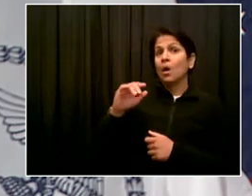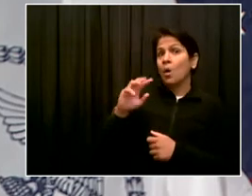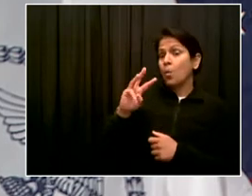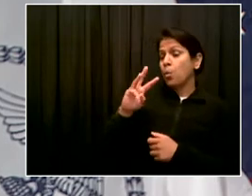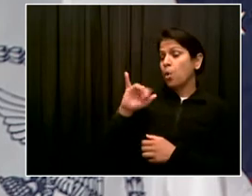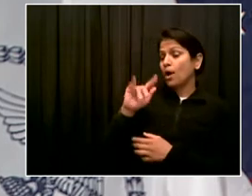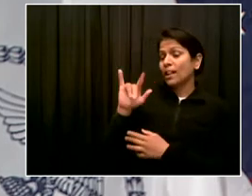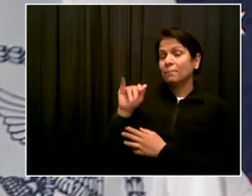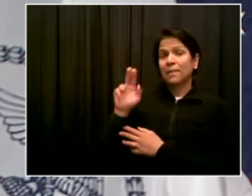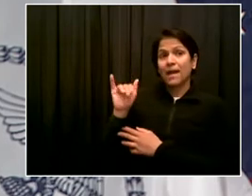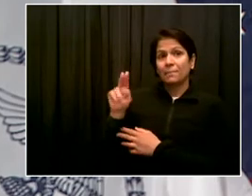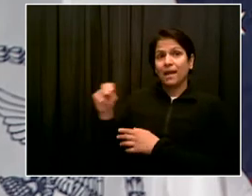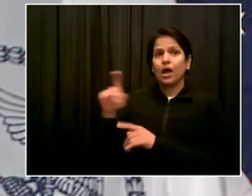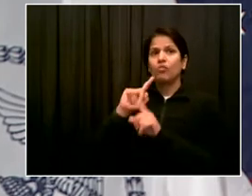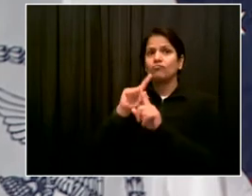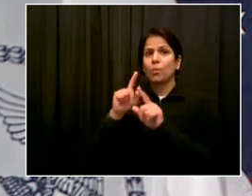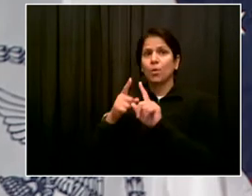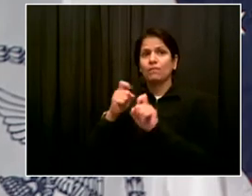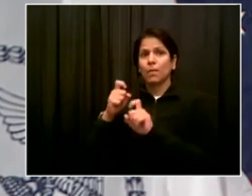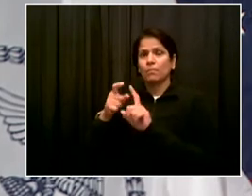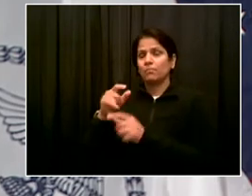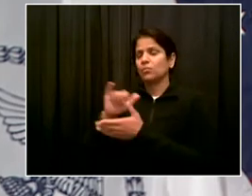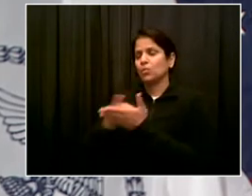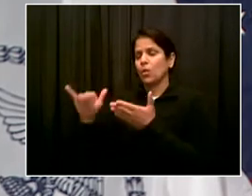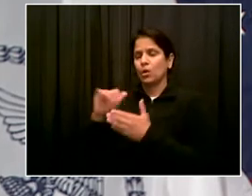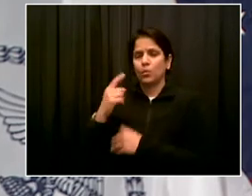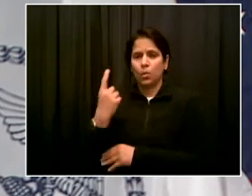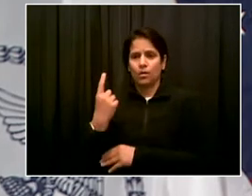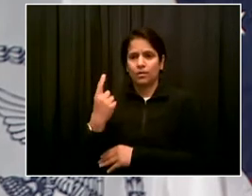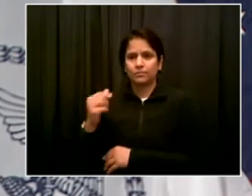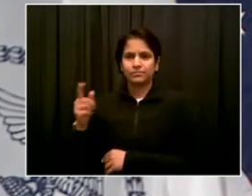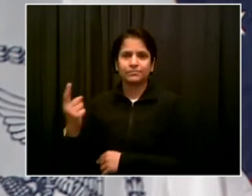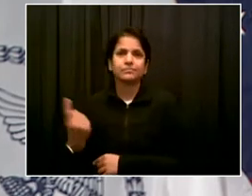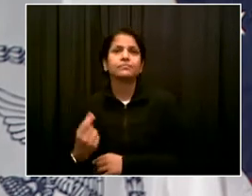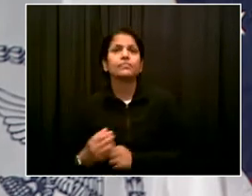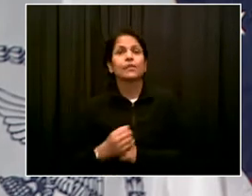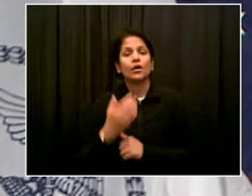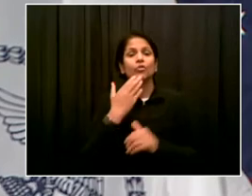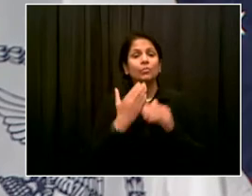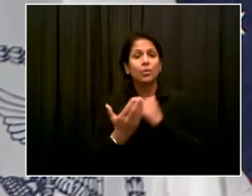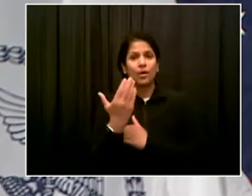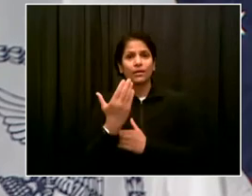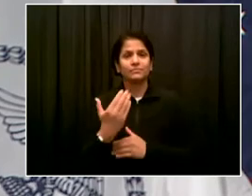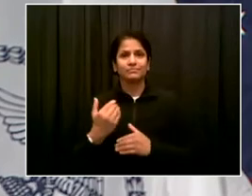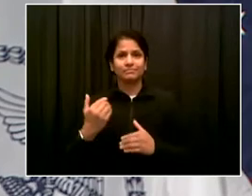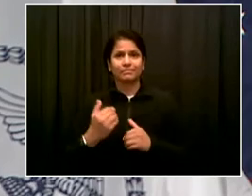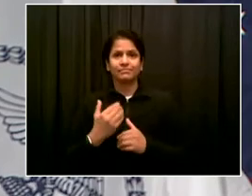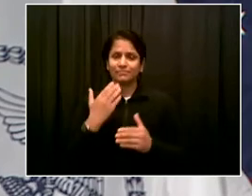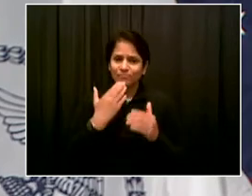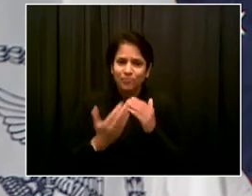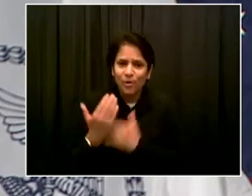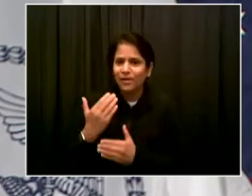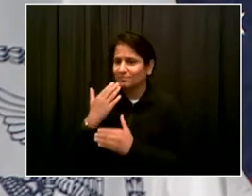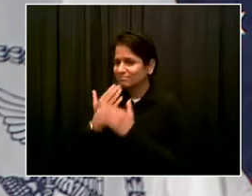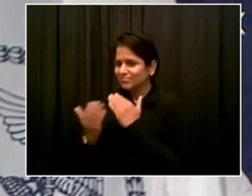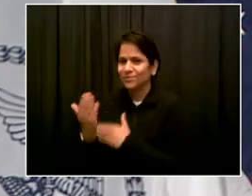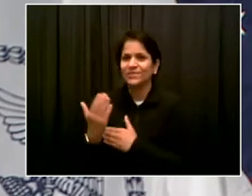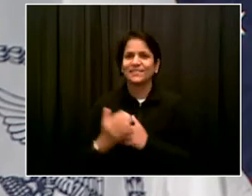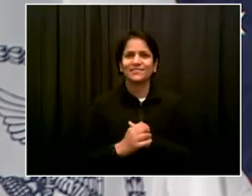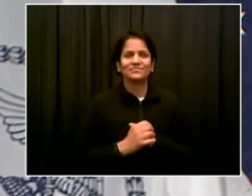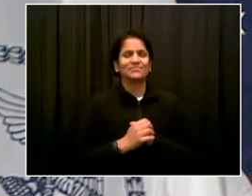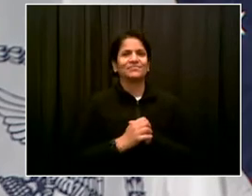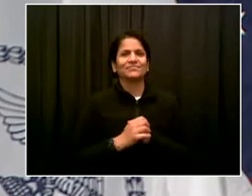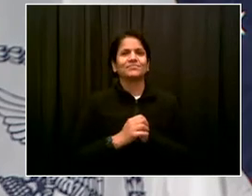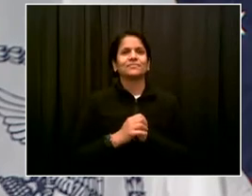Good morning, Mr. Mayor. How are you? Good, Juan Manuel. How are you doing today? Very good. Thank you. Where were you on our bike ride? We